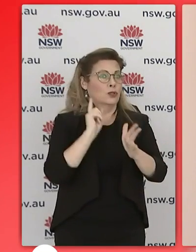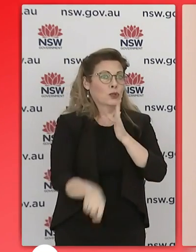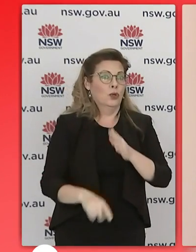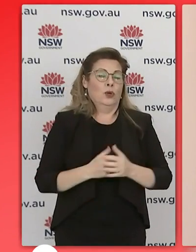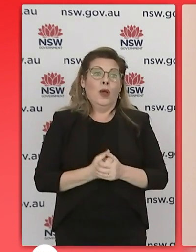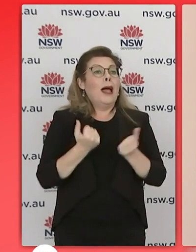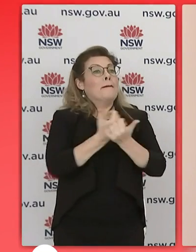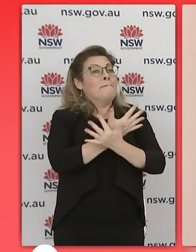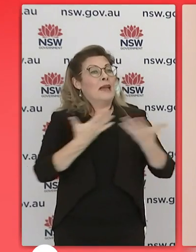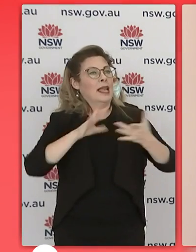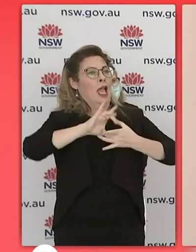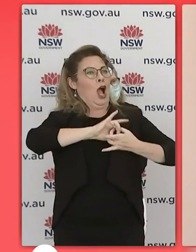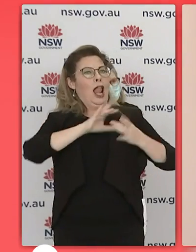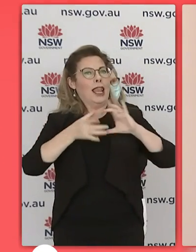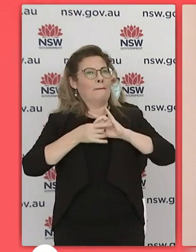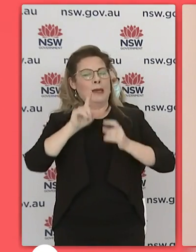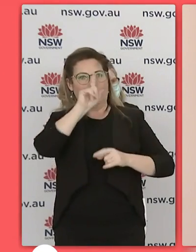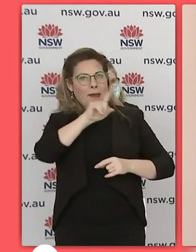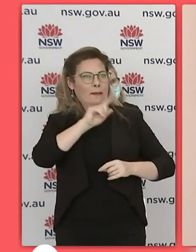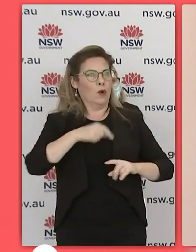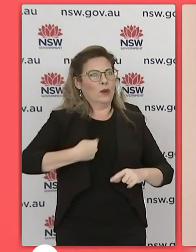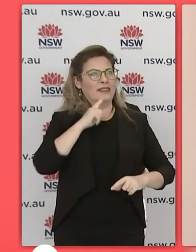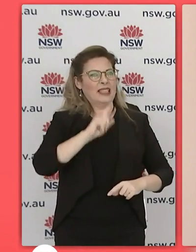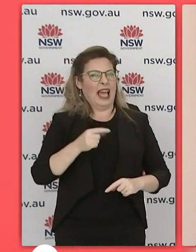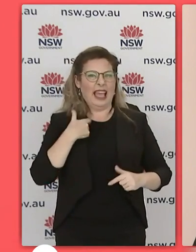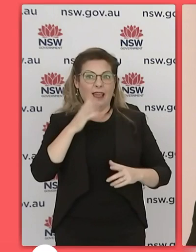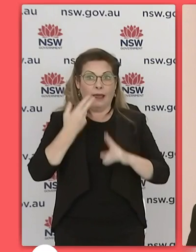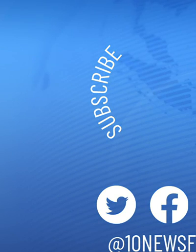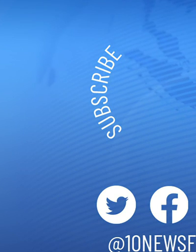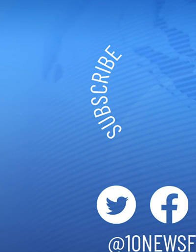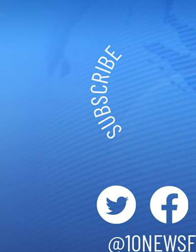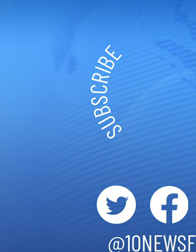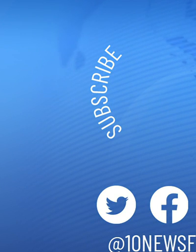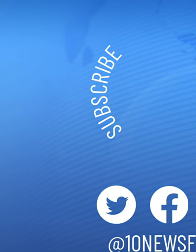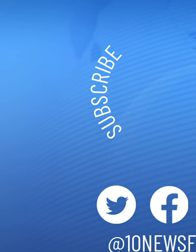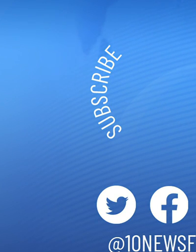olympians i'll tell you you just got to grasp opportunity and this is an opportunity so don't waste it